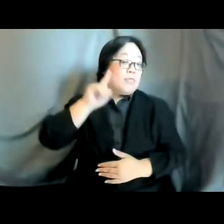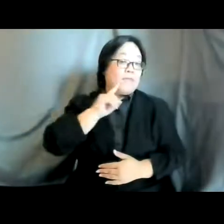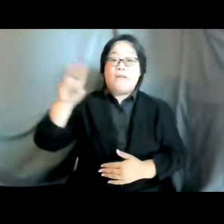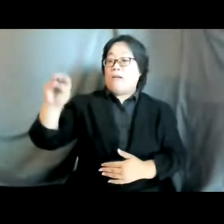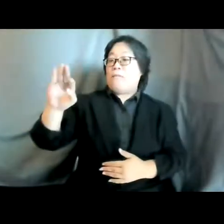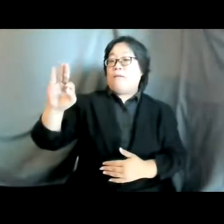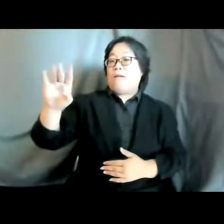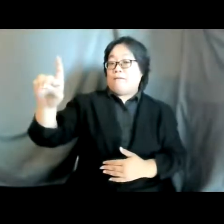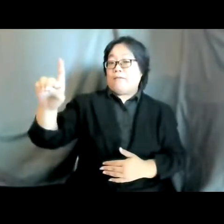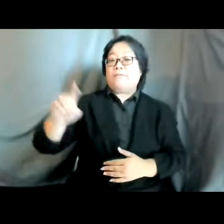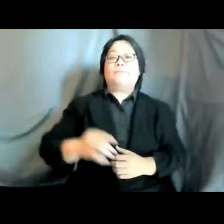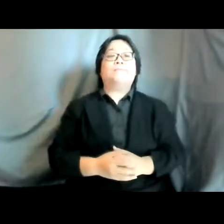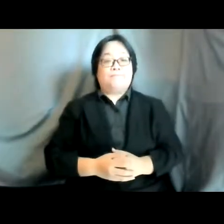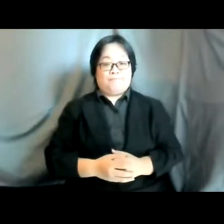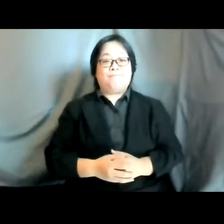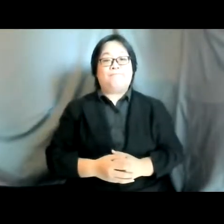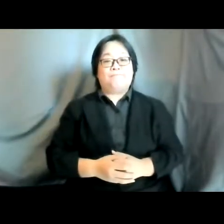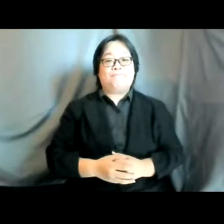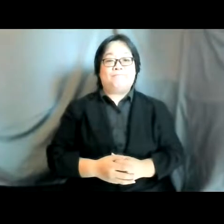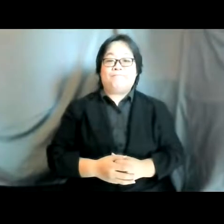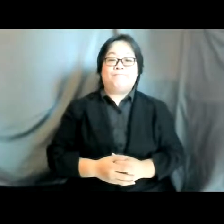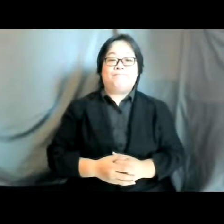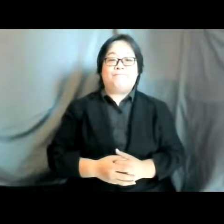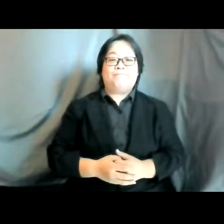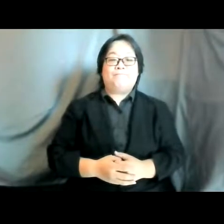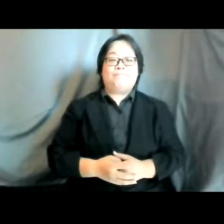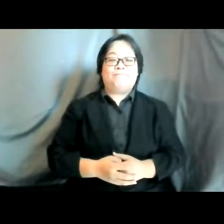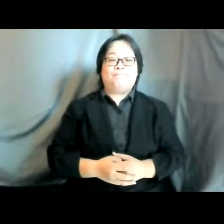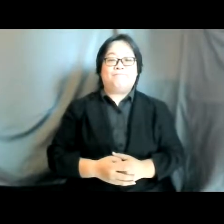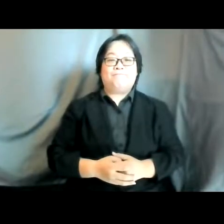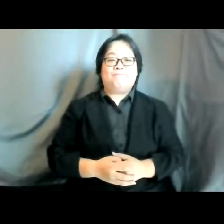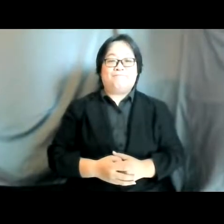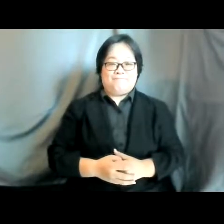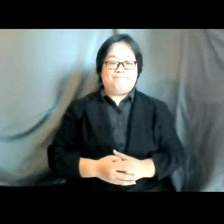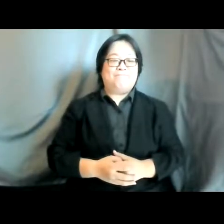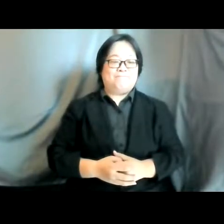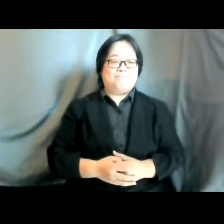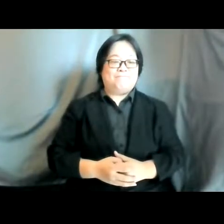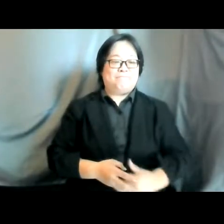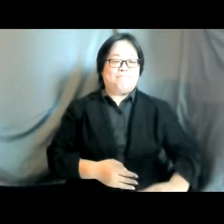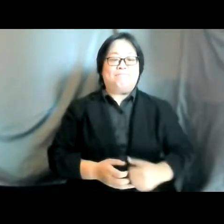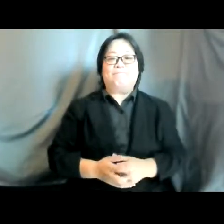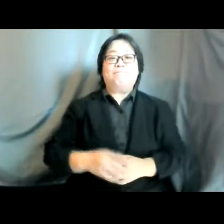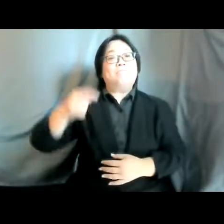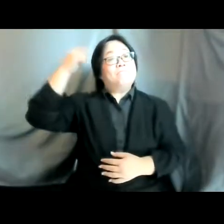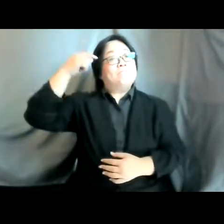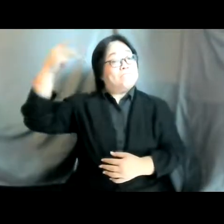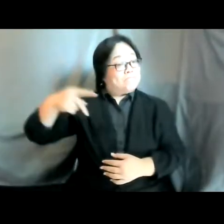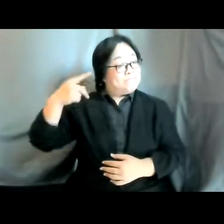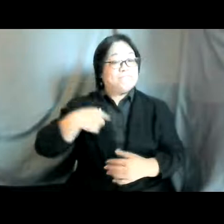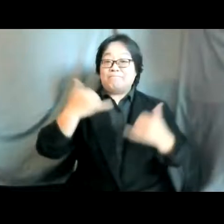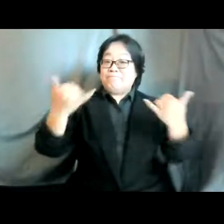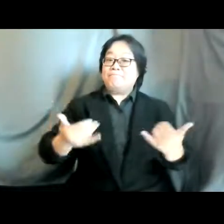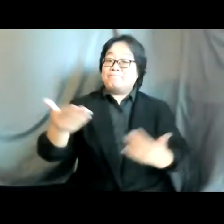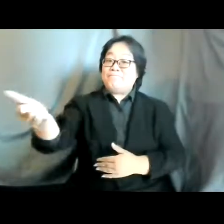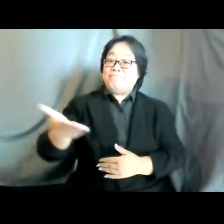we're joined by interpreter sulengo ladies and gentlemen i would now like to call